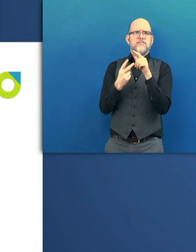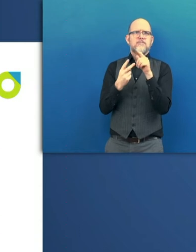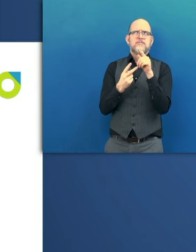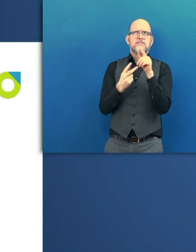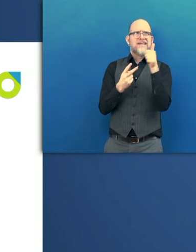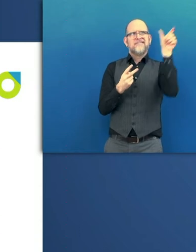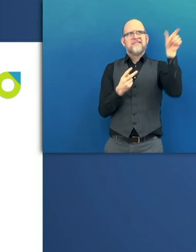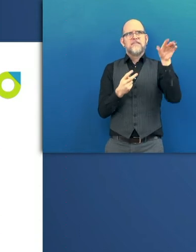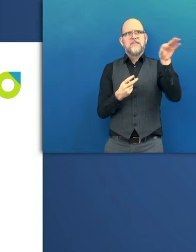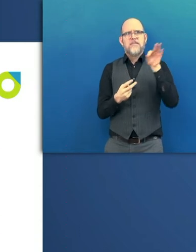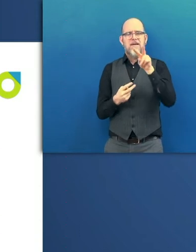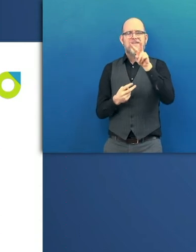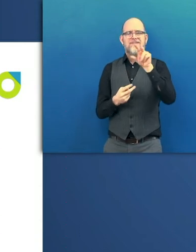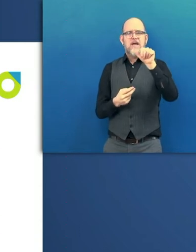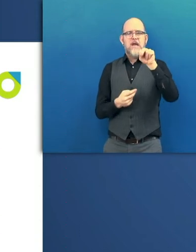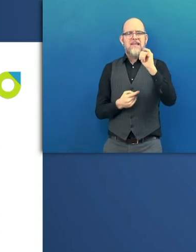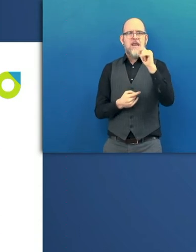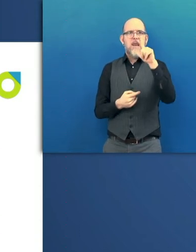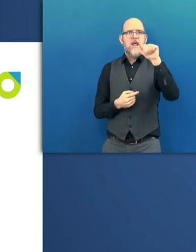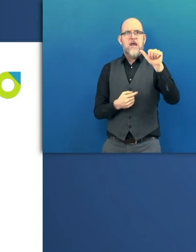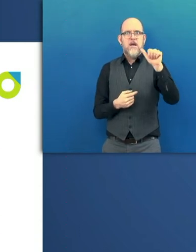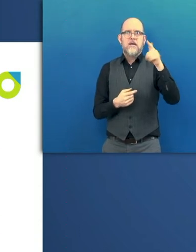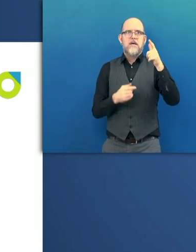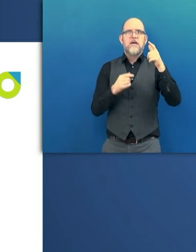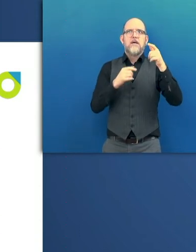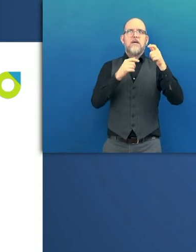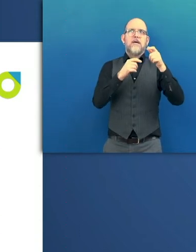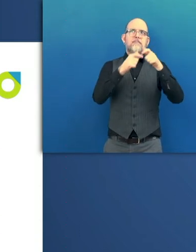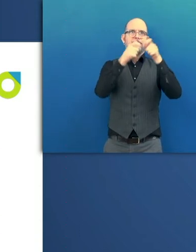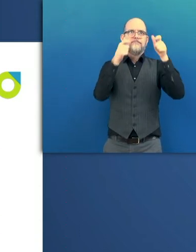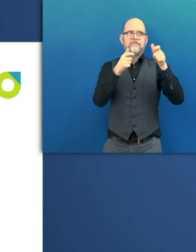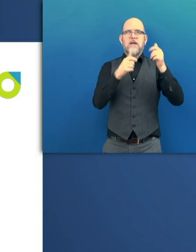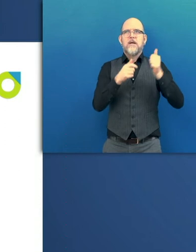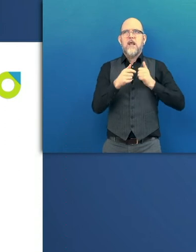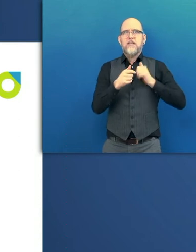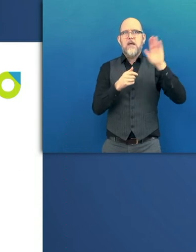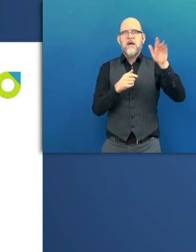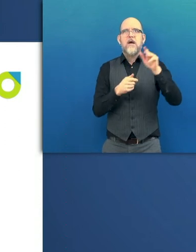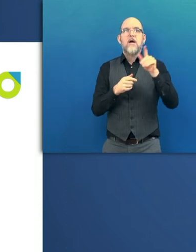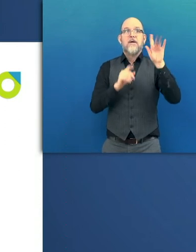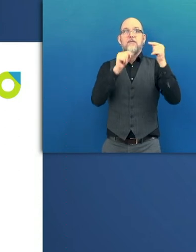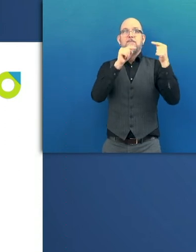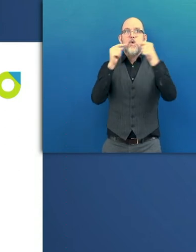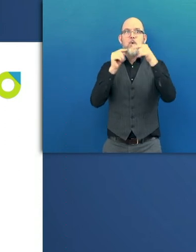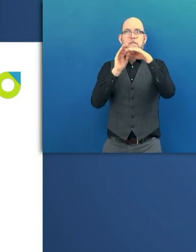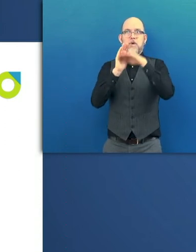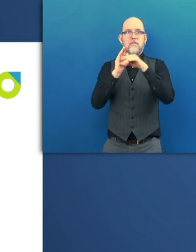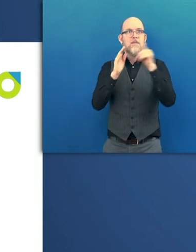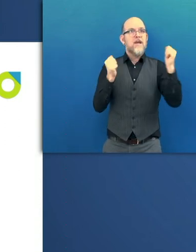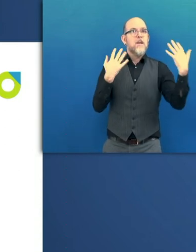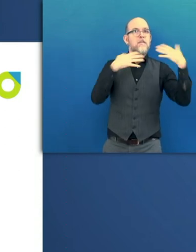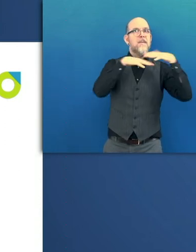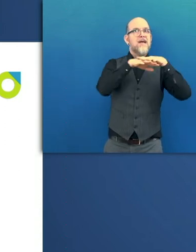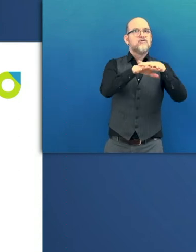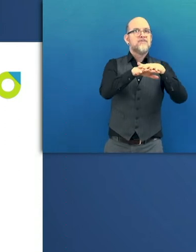Vanilla is a Canadian company that provides the software and infrastructure for our global online community. Here,